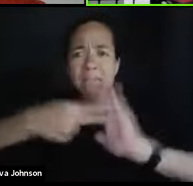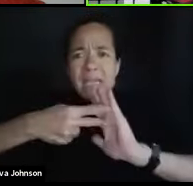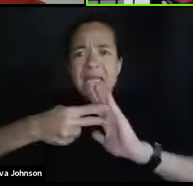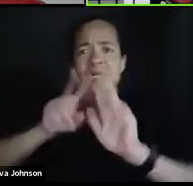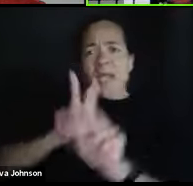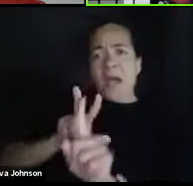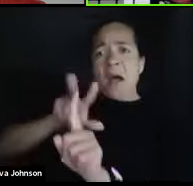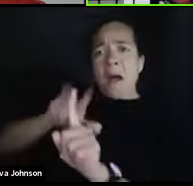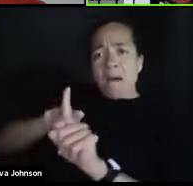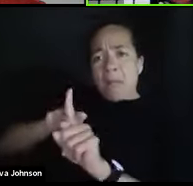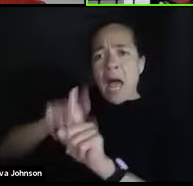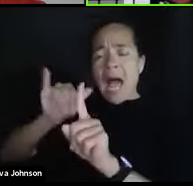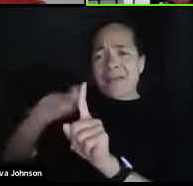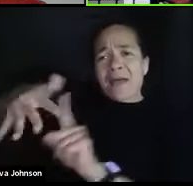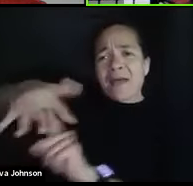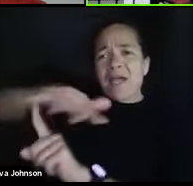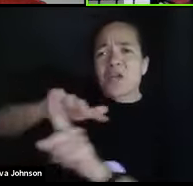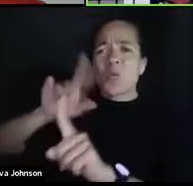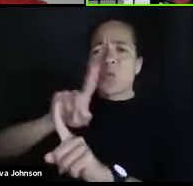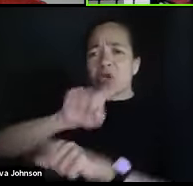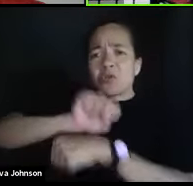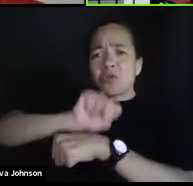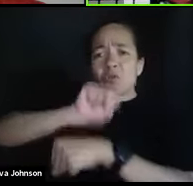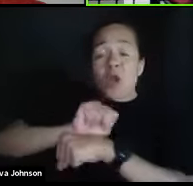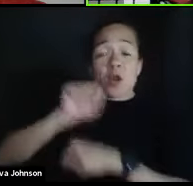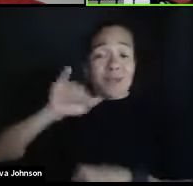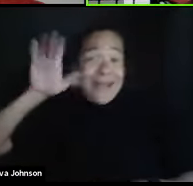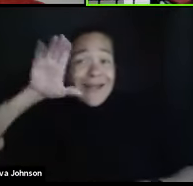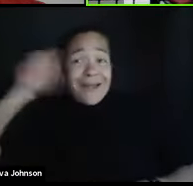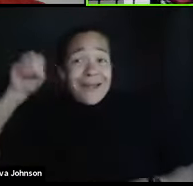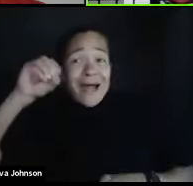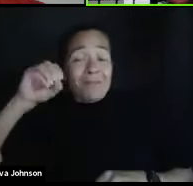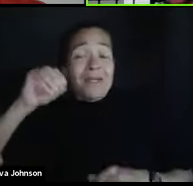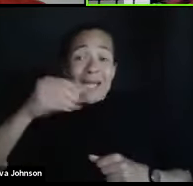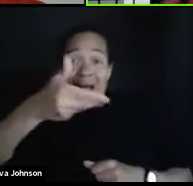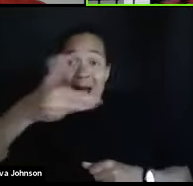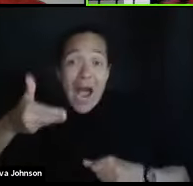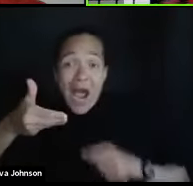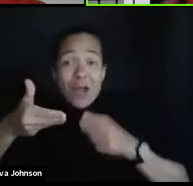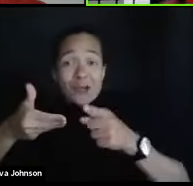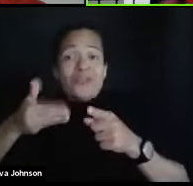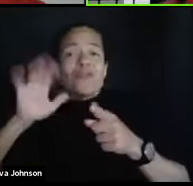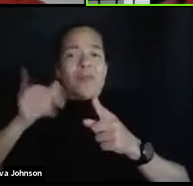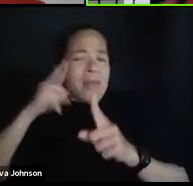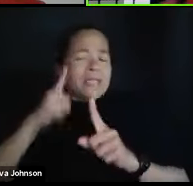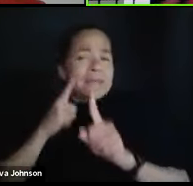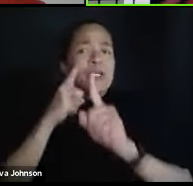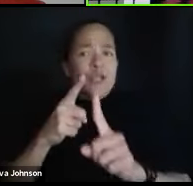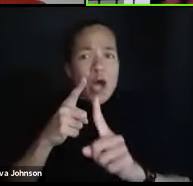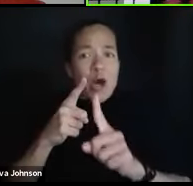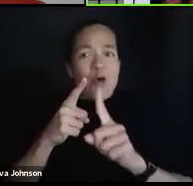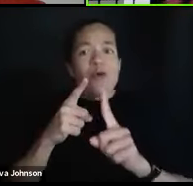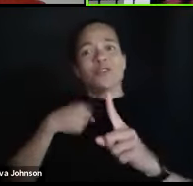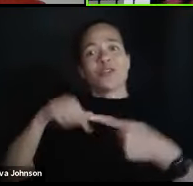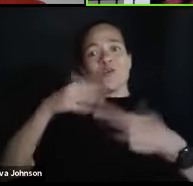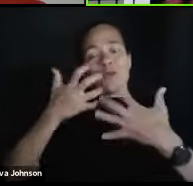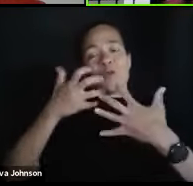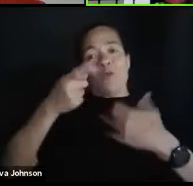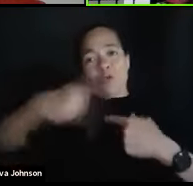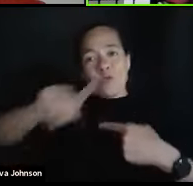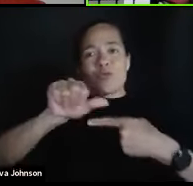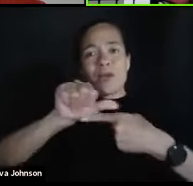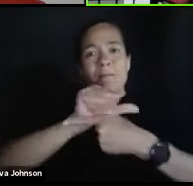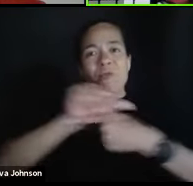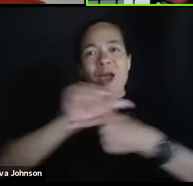working with. That's what every employer wants. And that's what we want you to practice doing with information